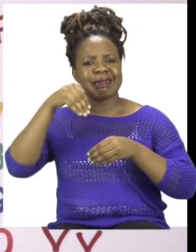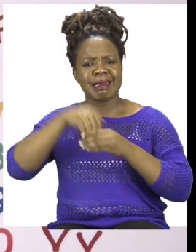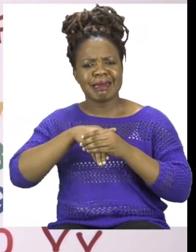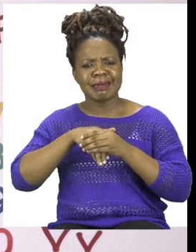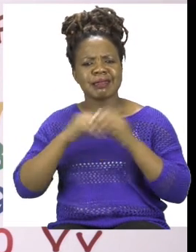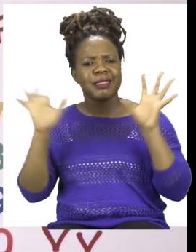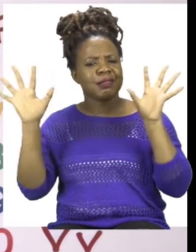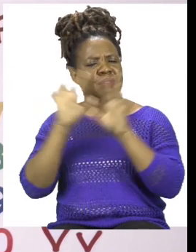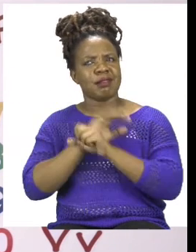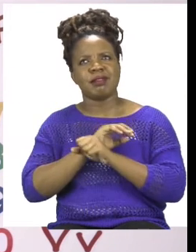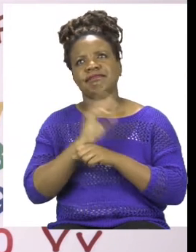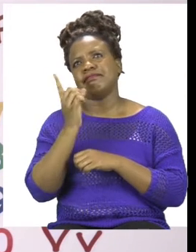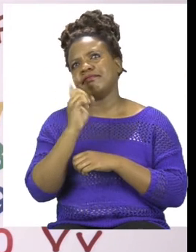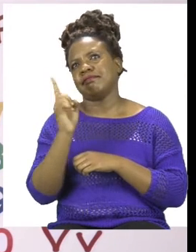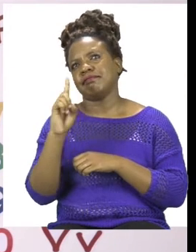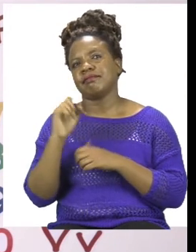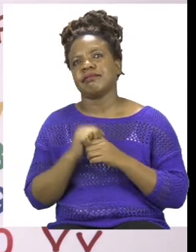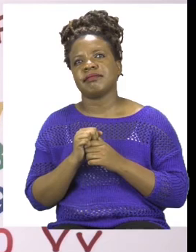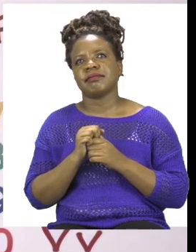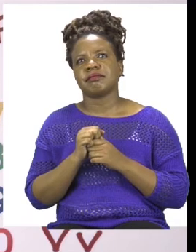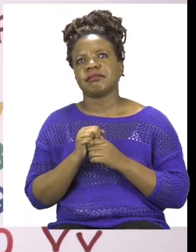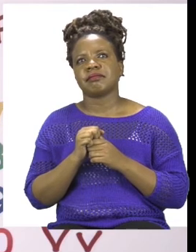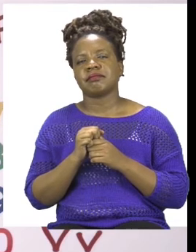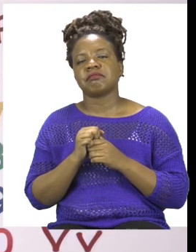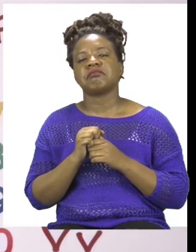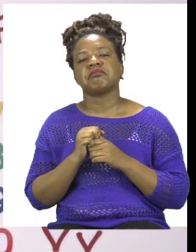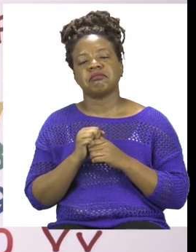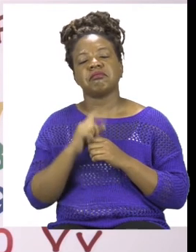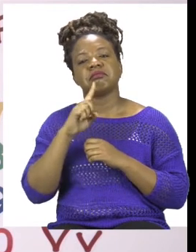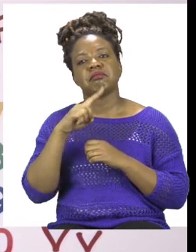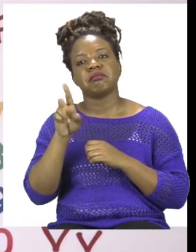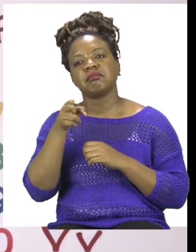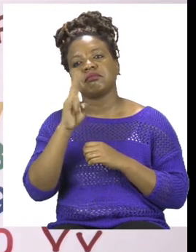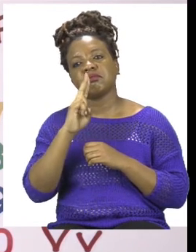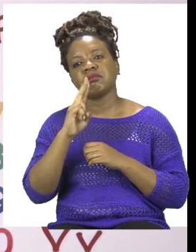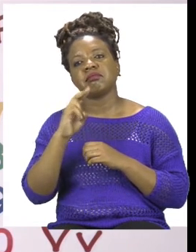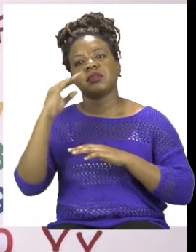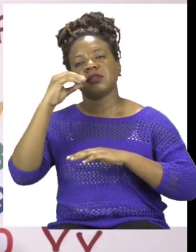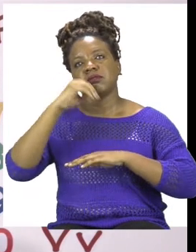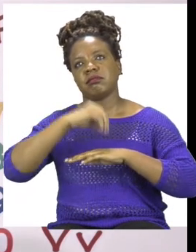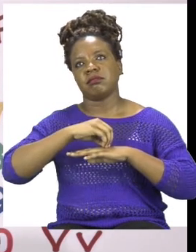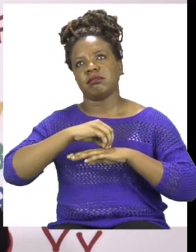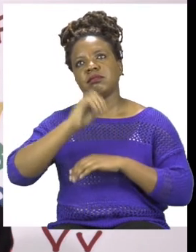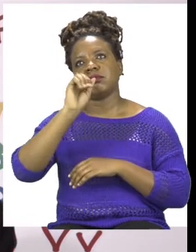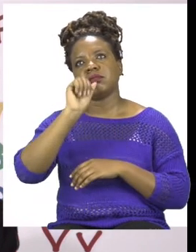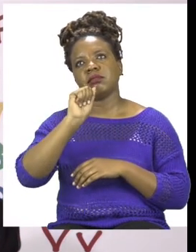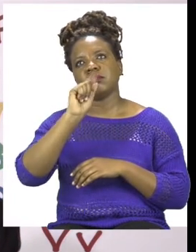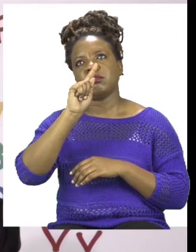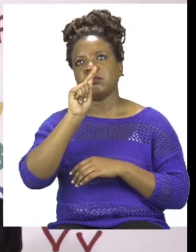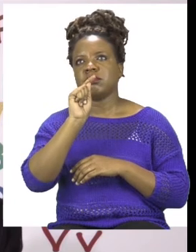make sense. So our answer today boys and girls is at night. So we're going to write our word at